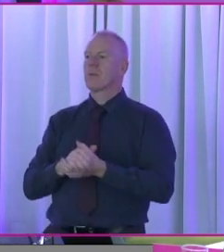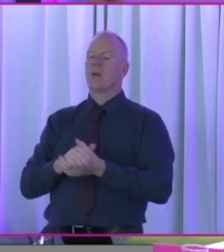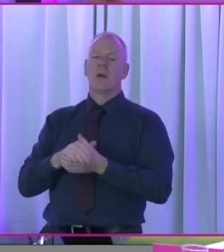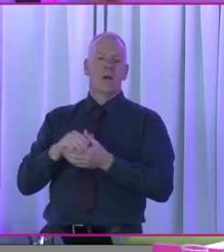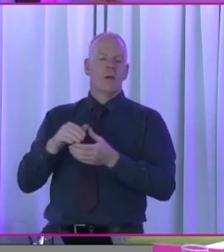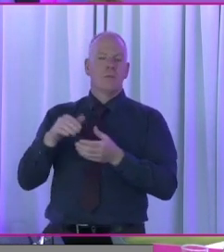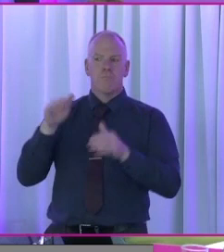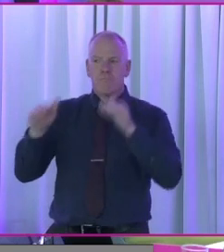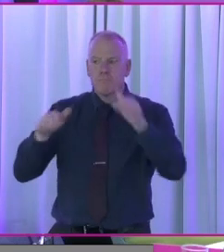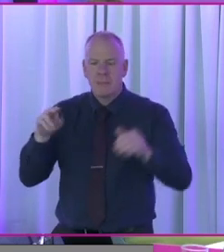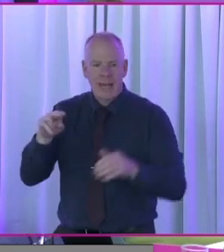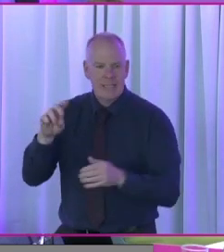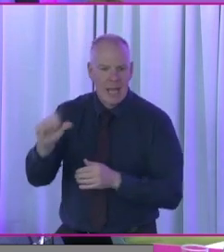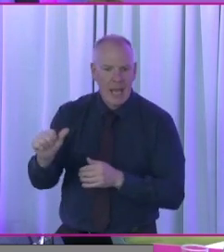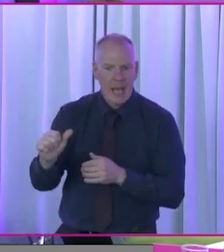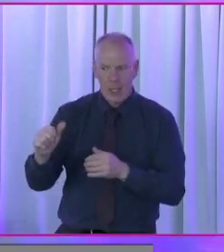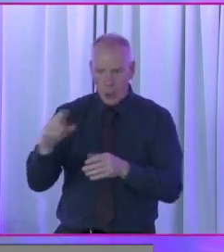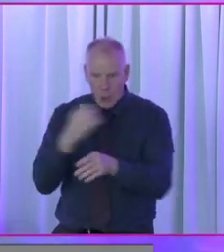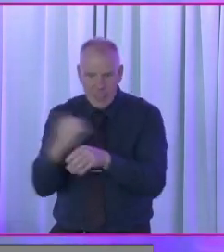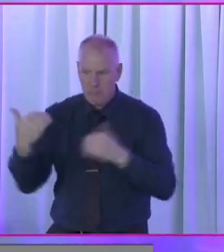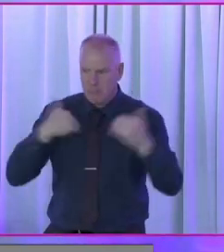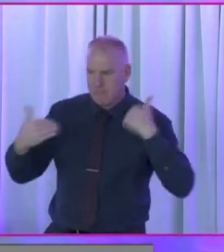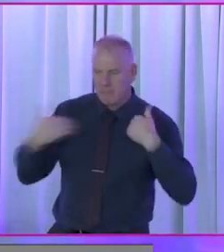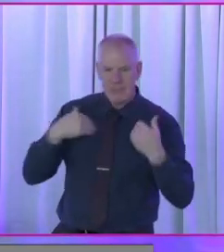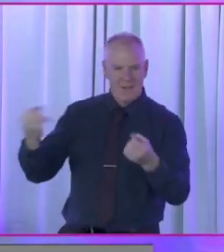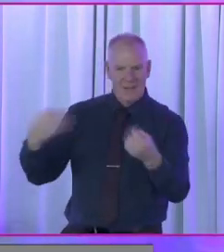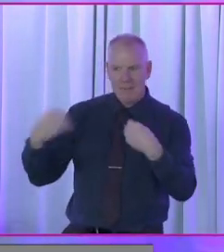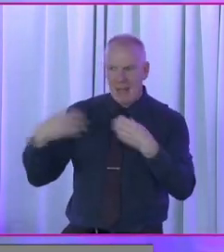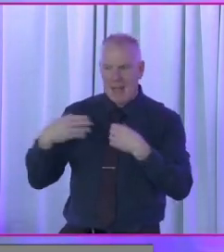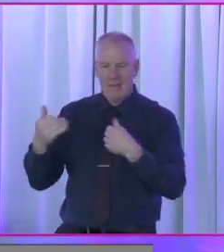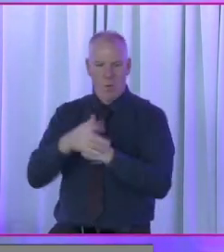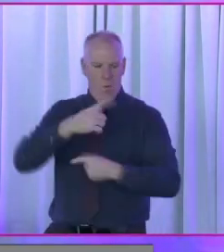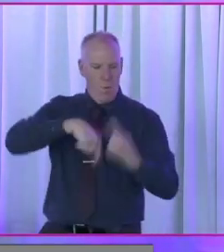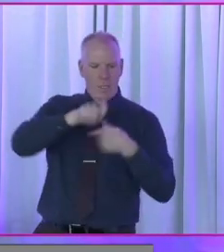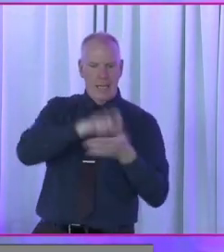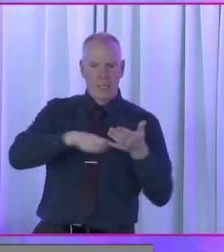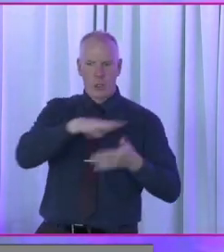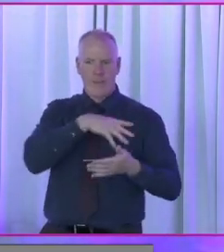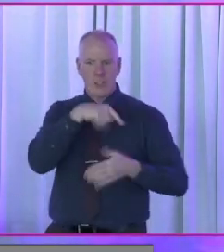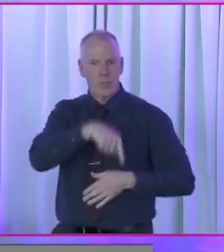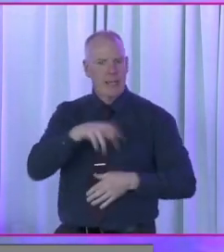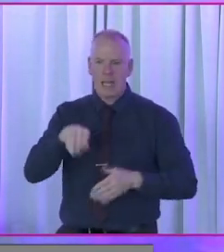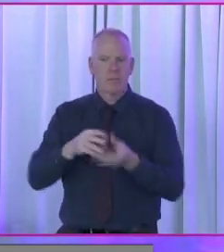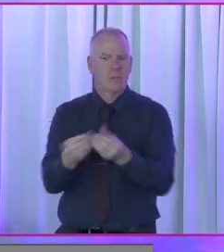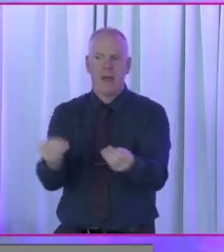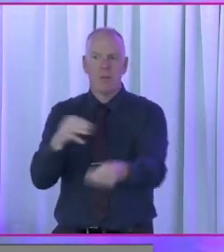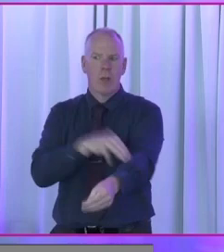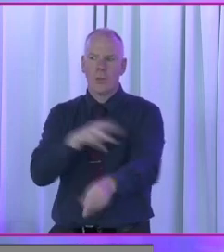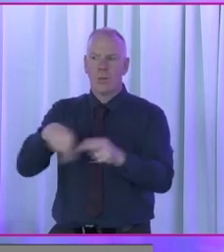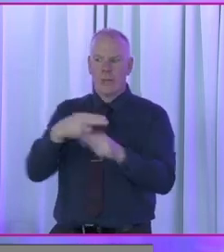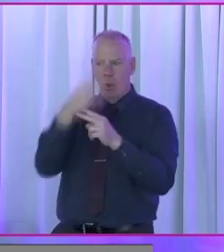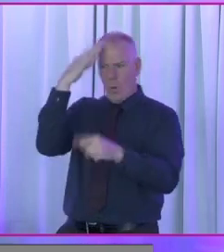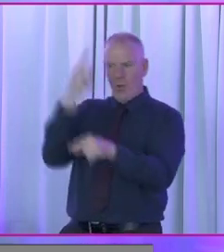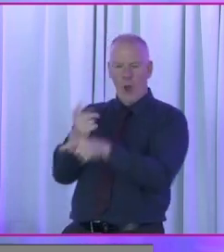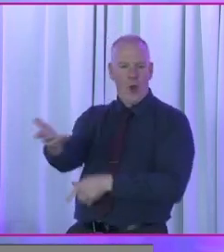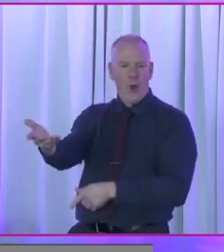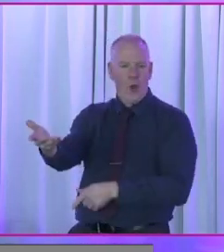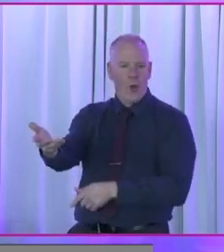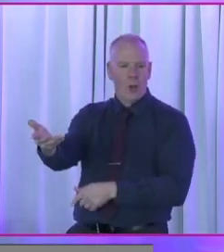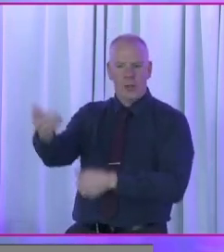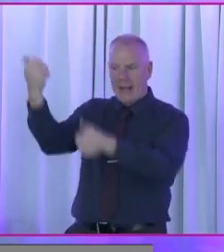Stay in touch and give us the evidence, give us the feedback as well, because we can't fix these problems unless we know they exist.